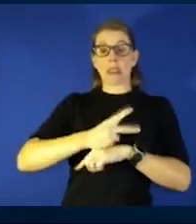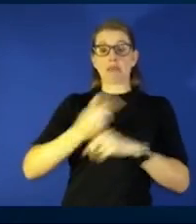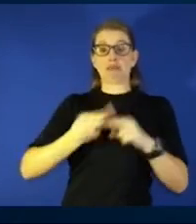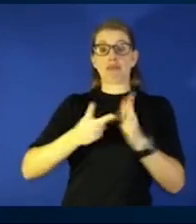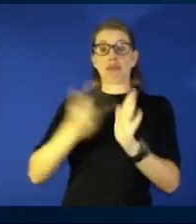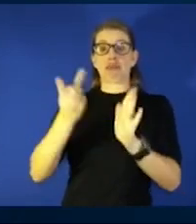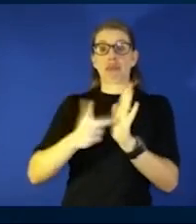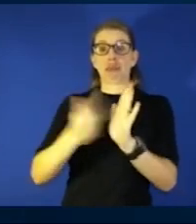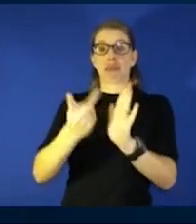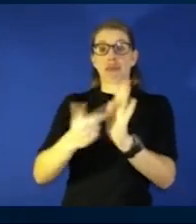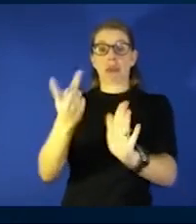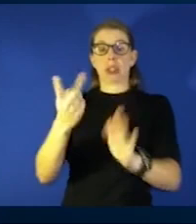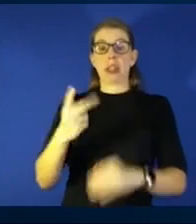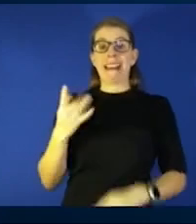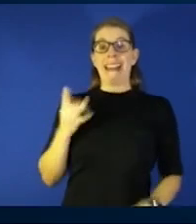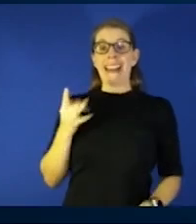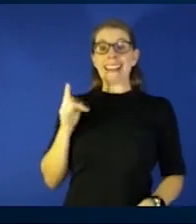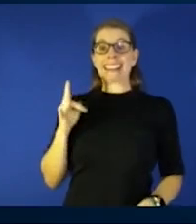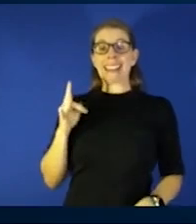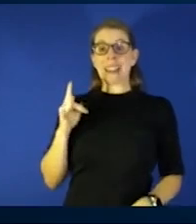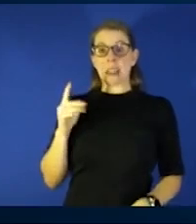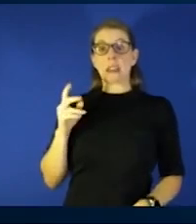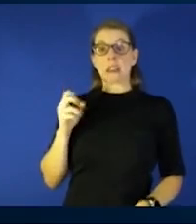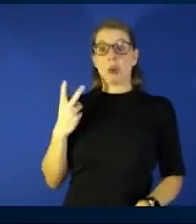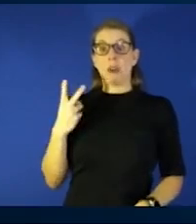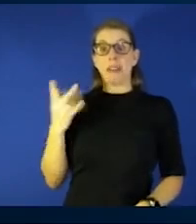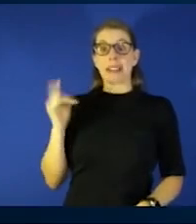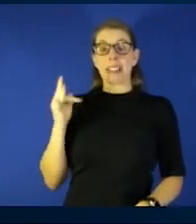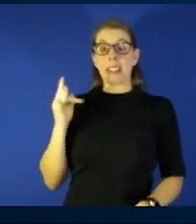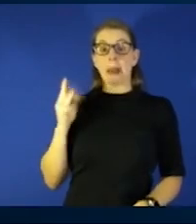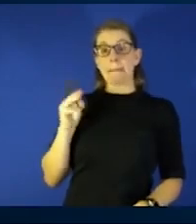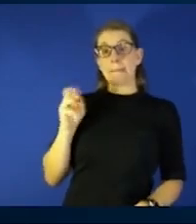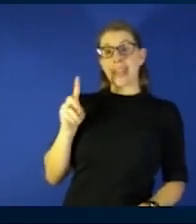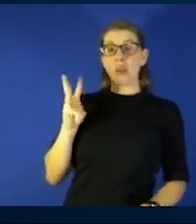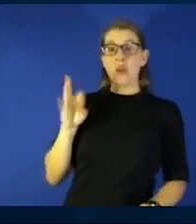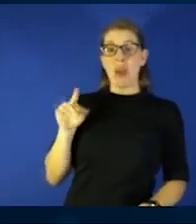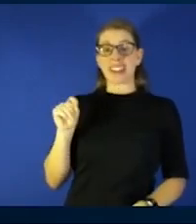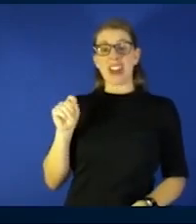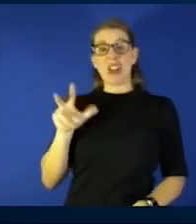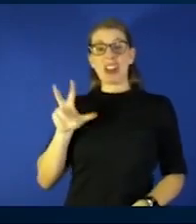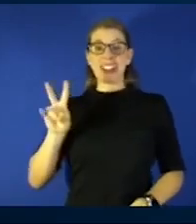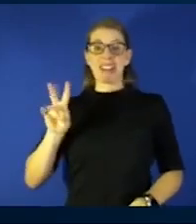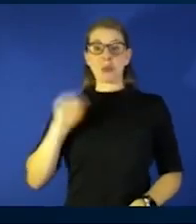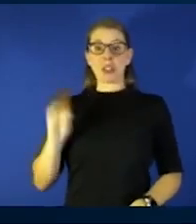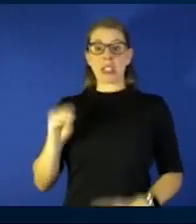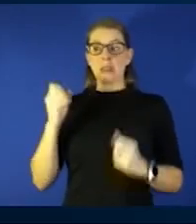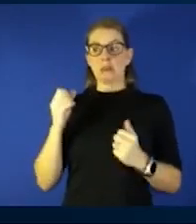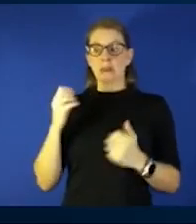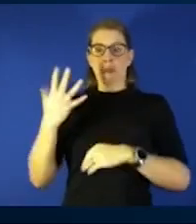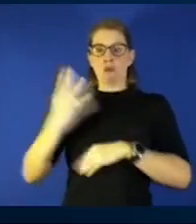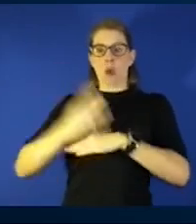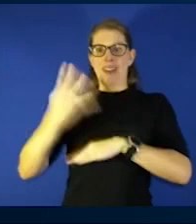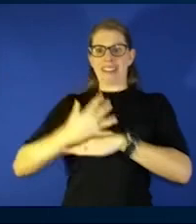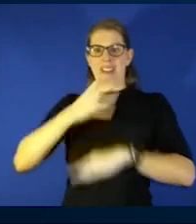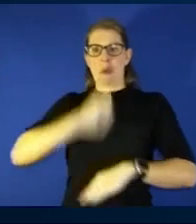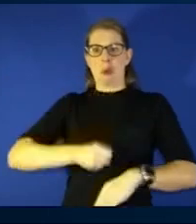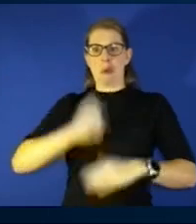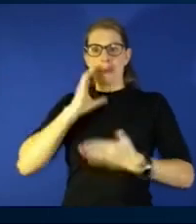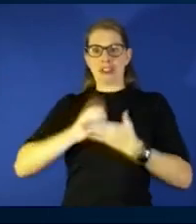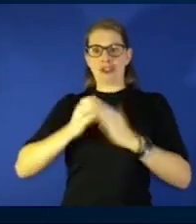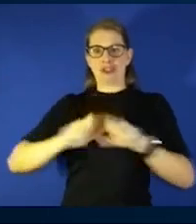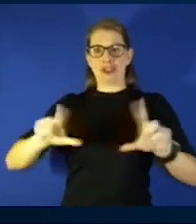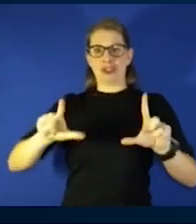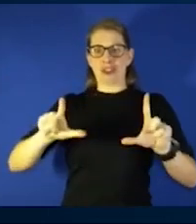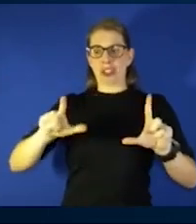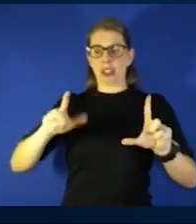18th it's modeled that we here in the Midwest we're around 37 percent Omicron but now that it's five four or five days old reliably we're